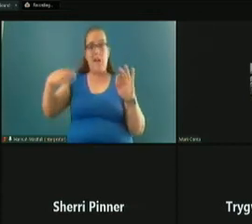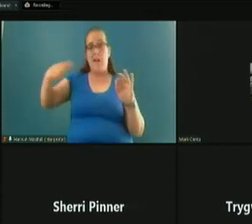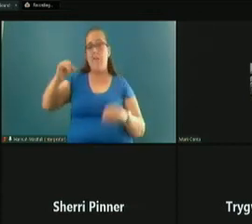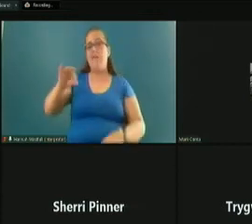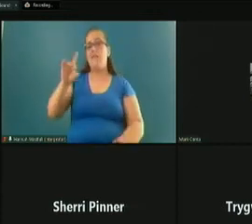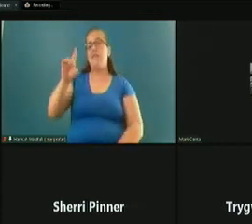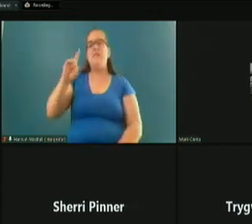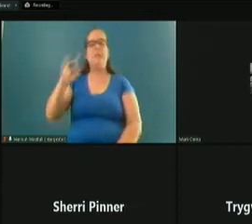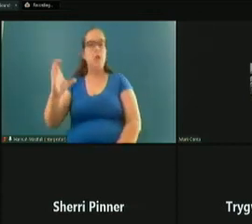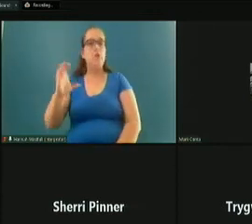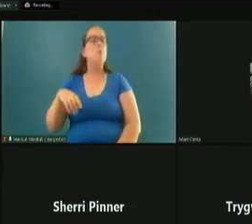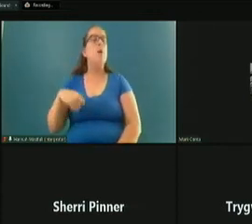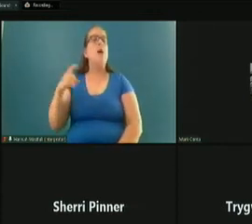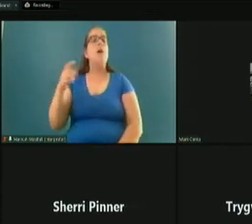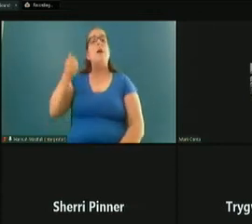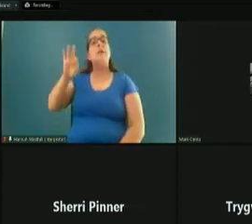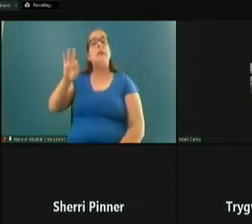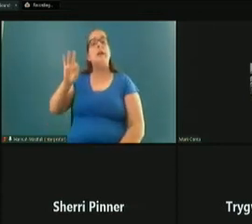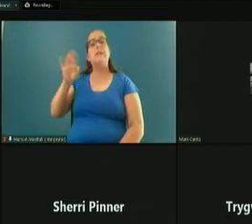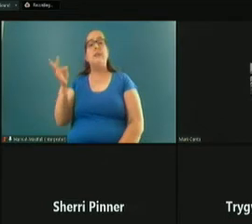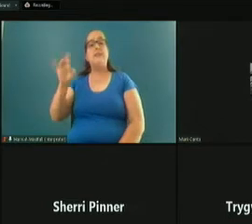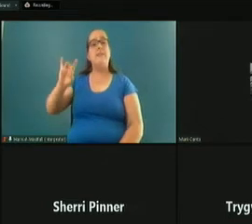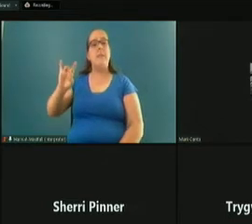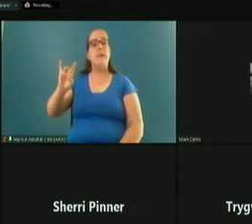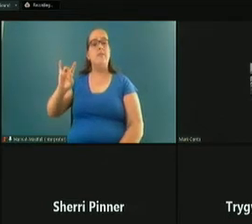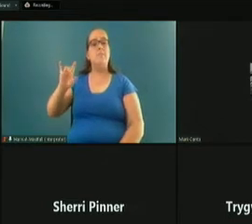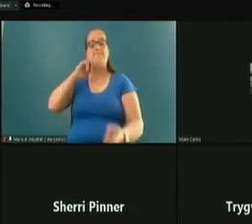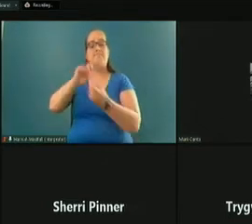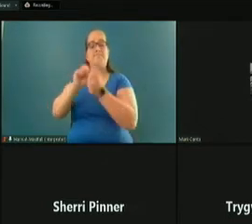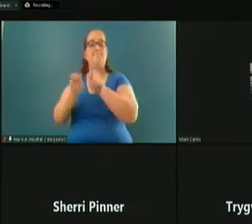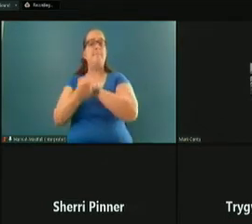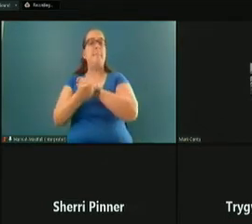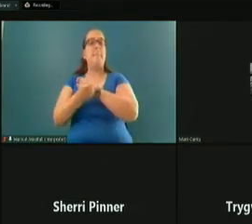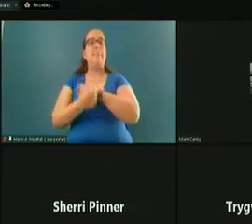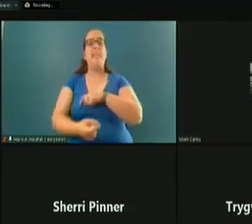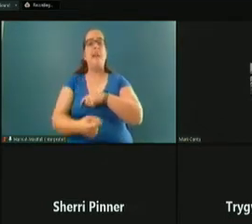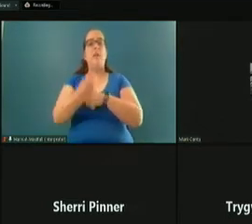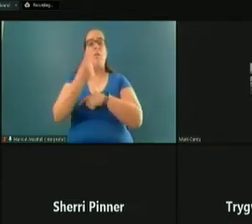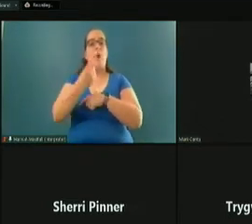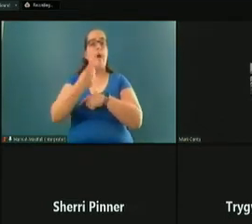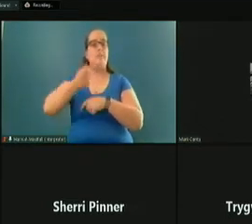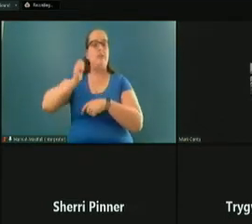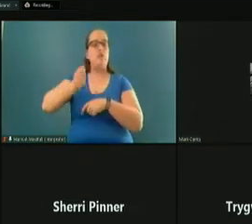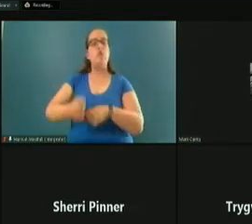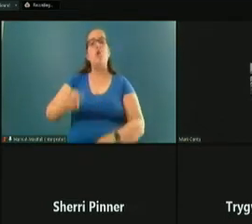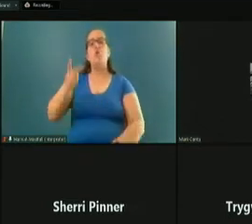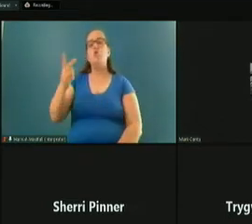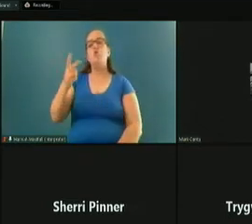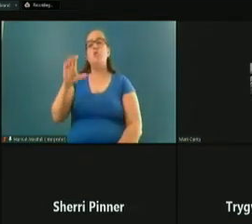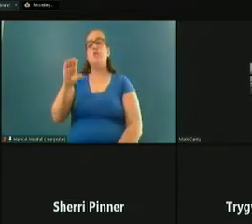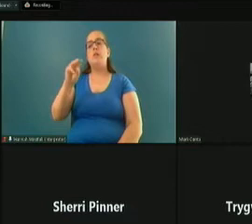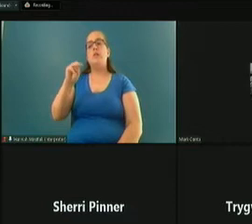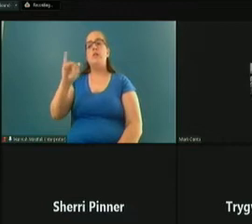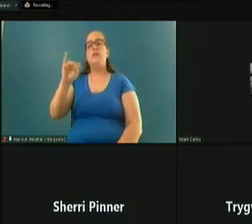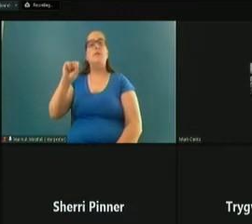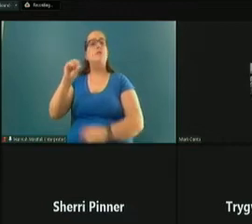County, in 1978, it was converted from one judge and two commissioners to three